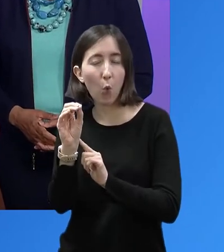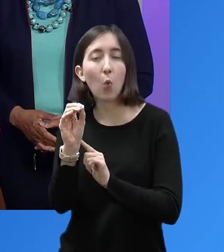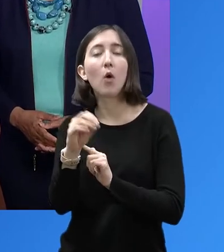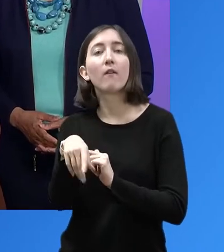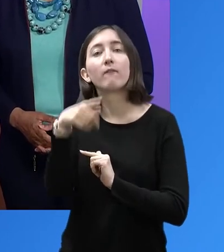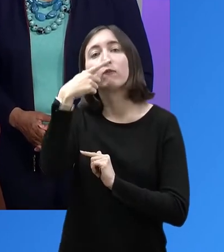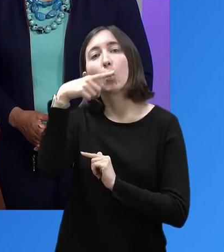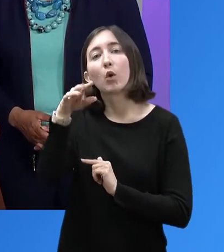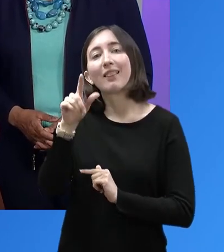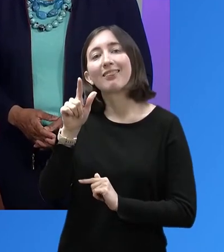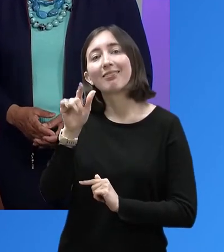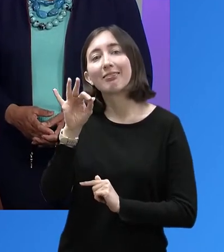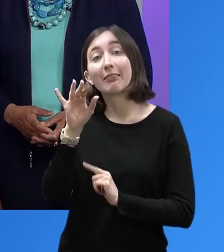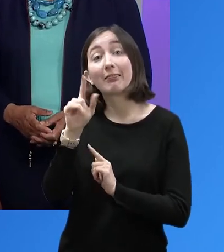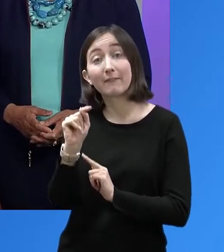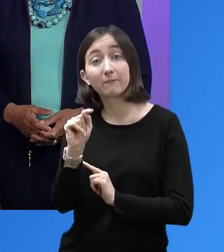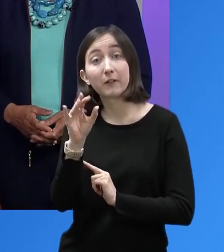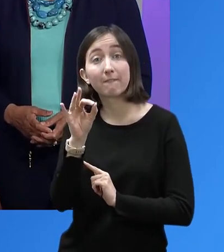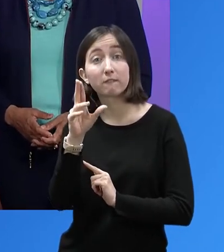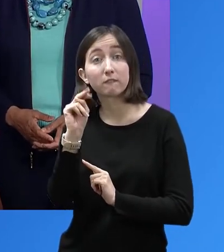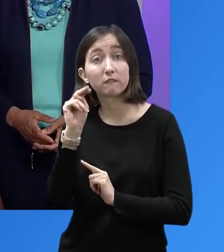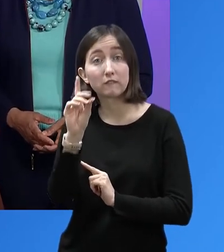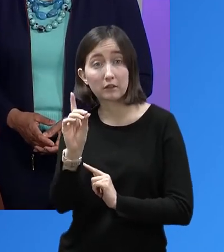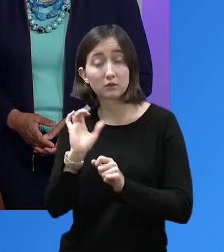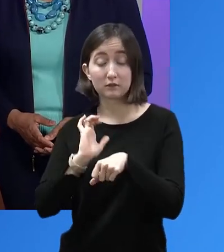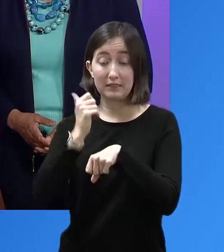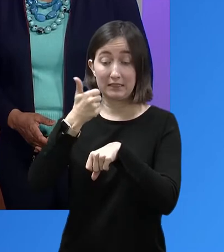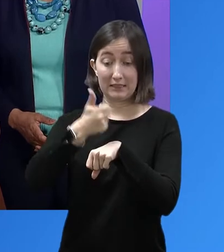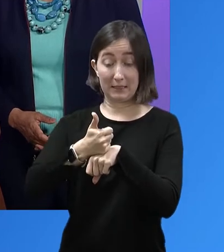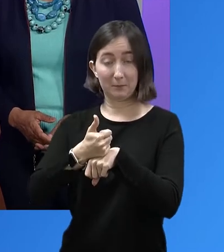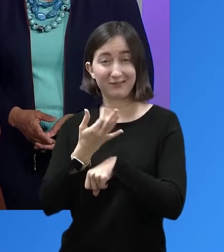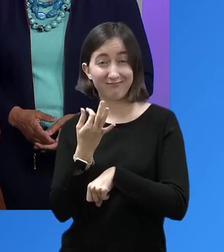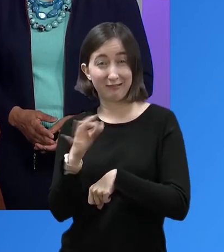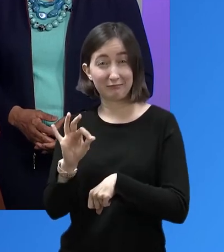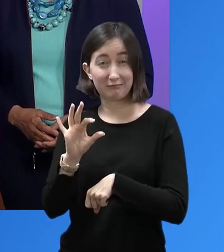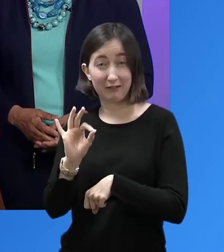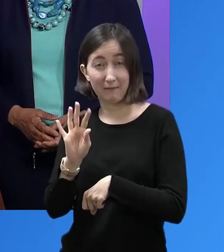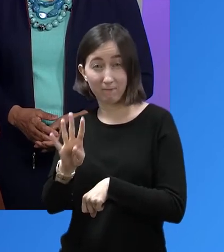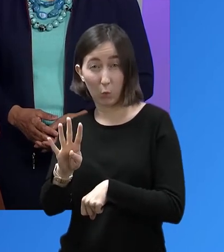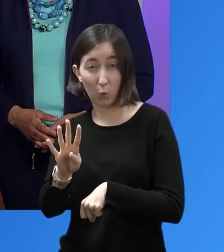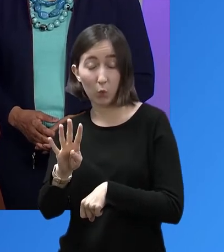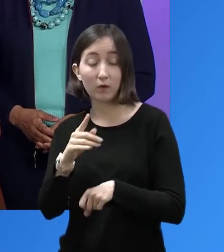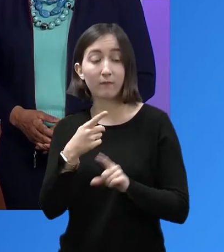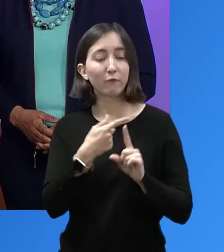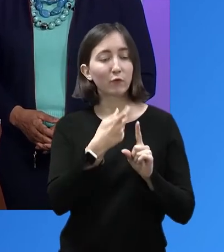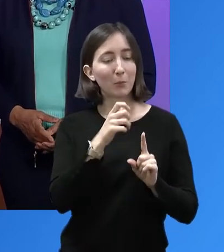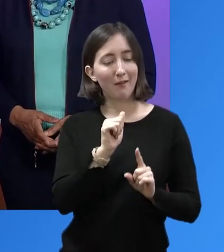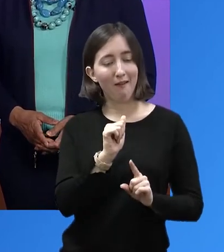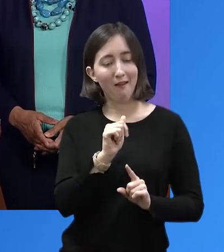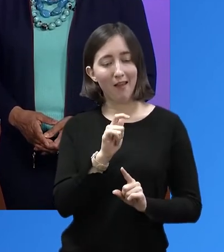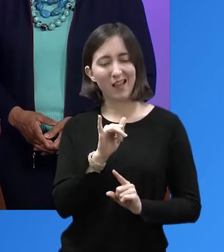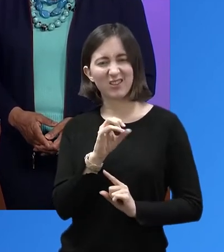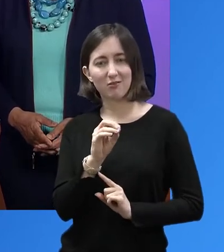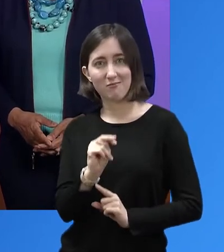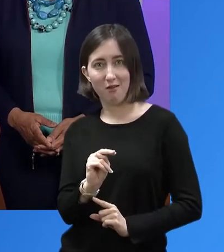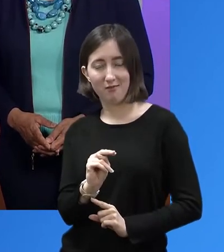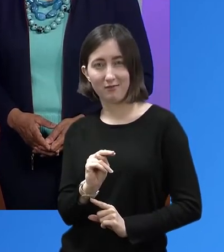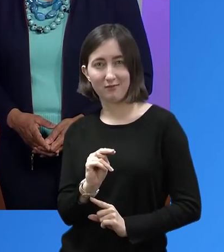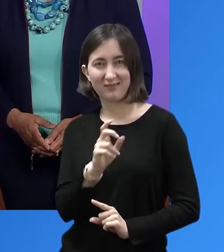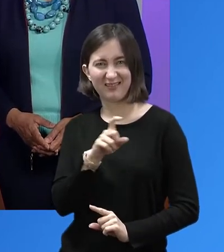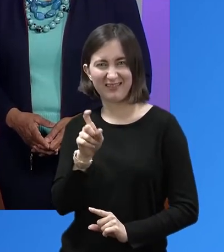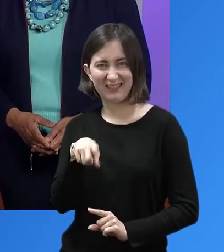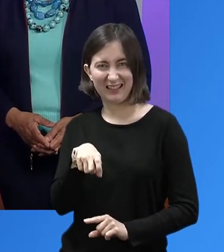established in 1994 in San Antonio as Axion Texas Incorporated. The name of the organization was